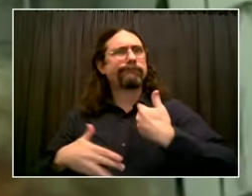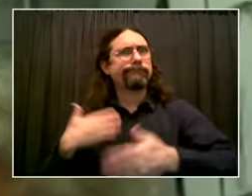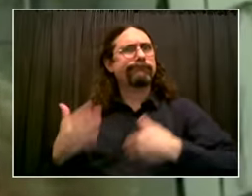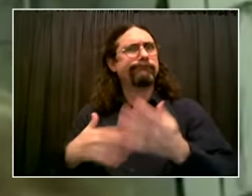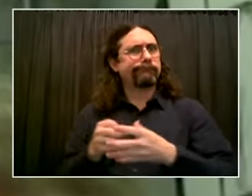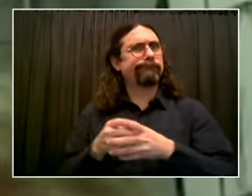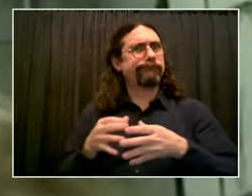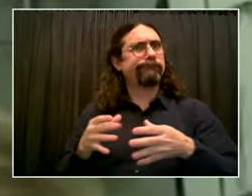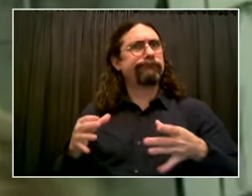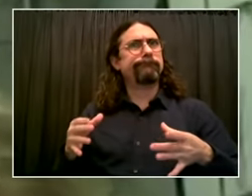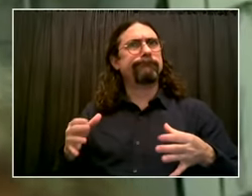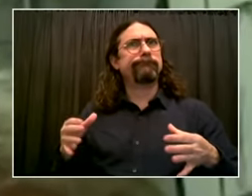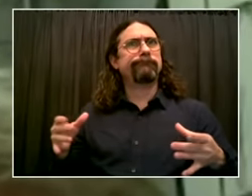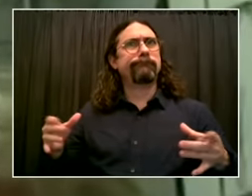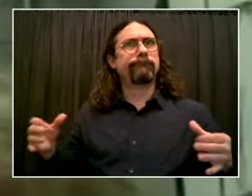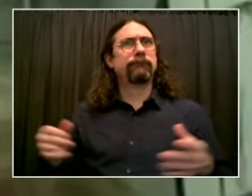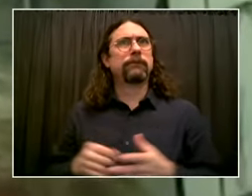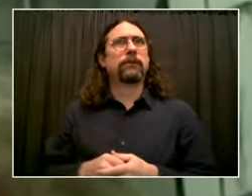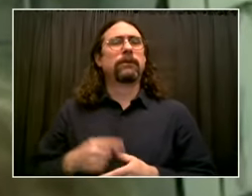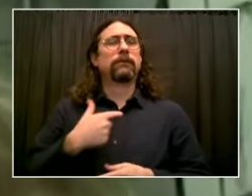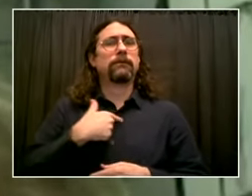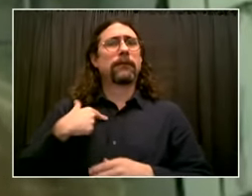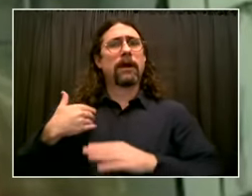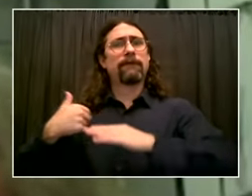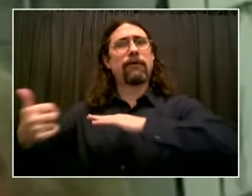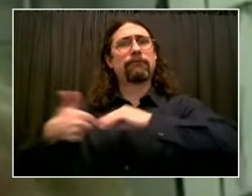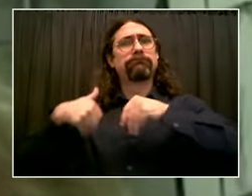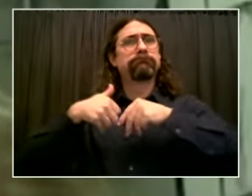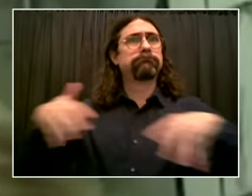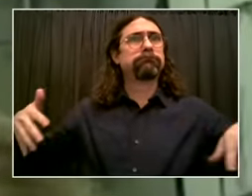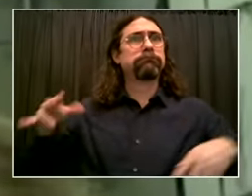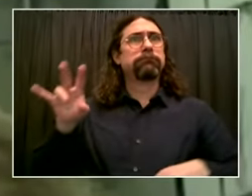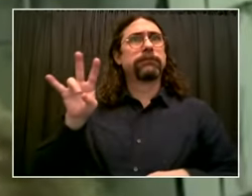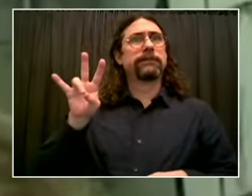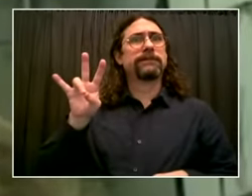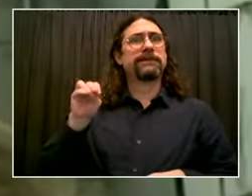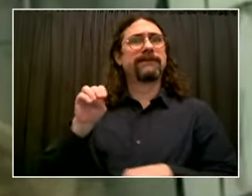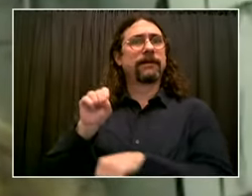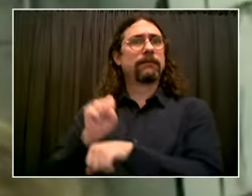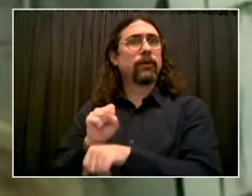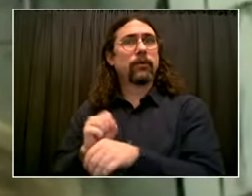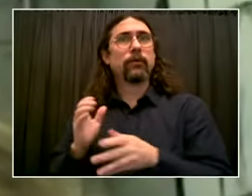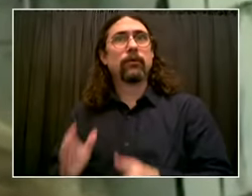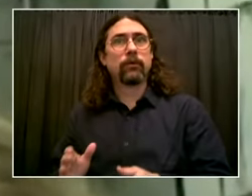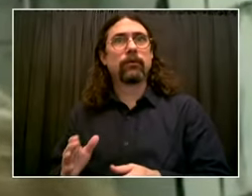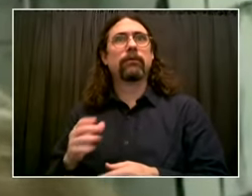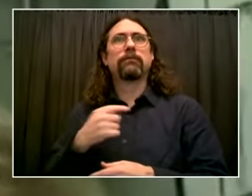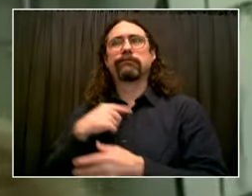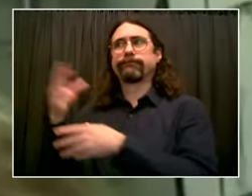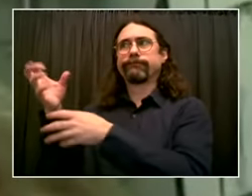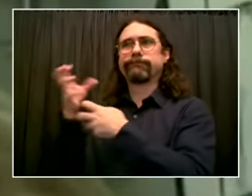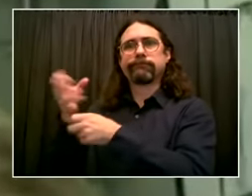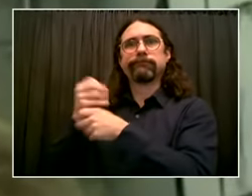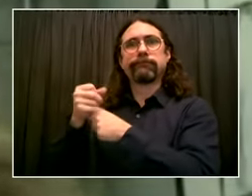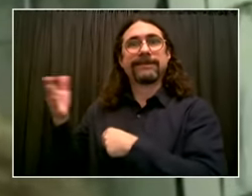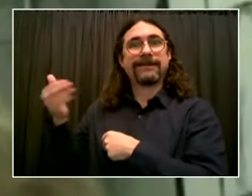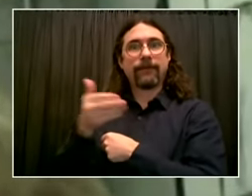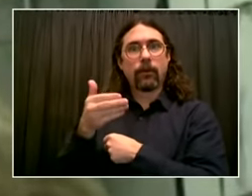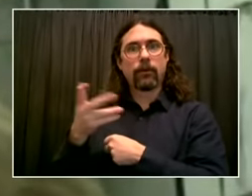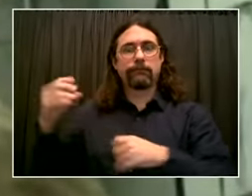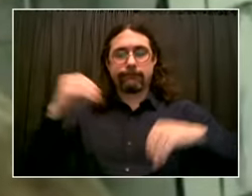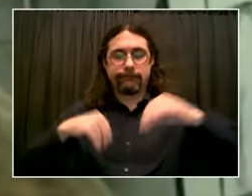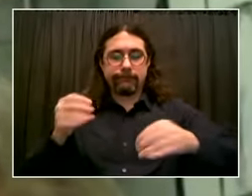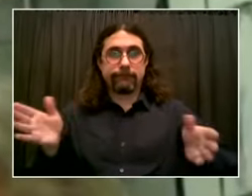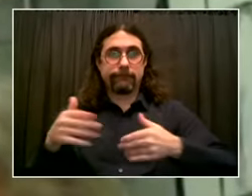from across the country and around the world. We utilize our own vehicles to distribute to the five boroughs of New York City,